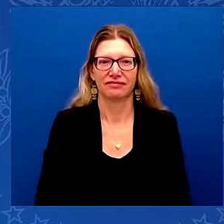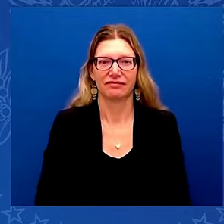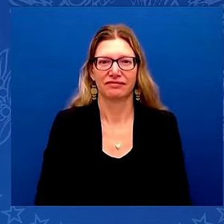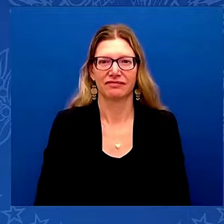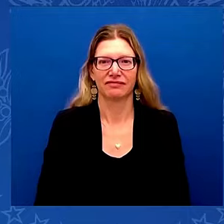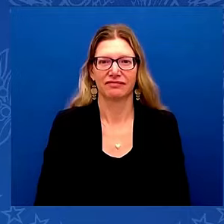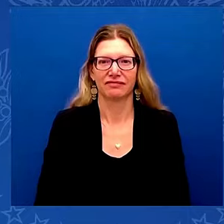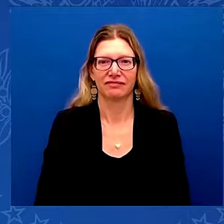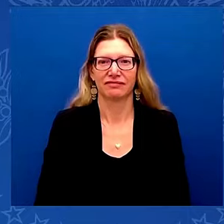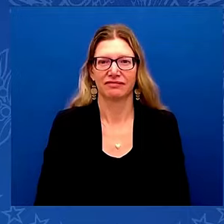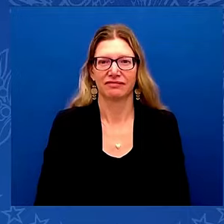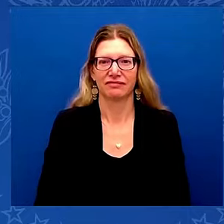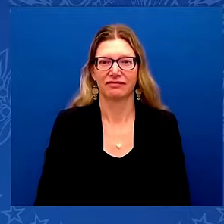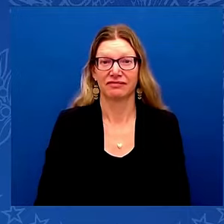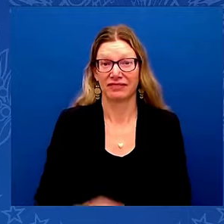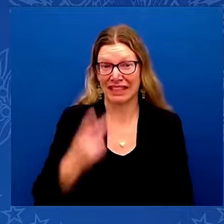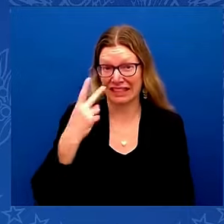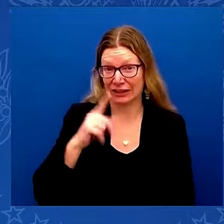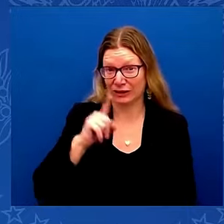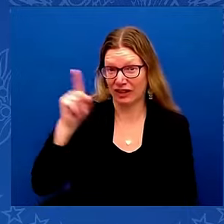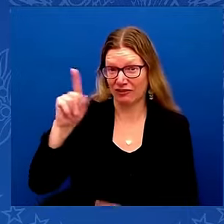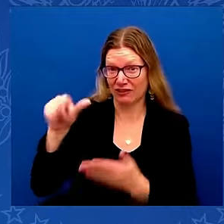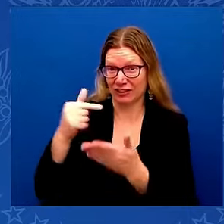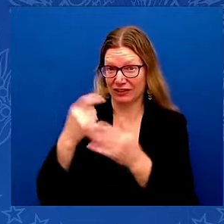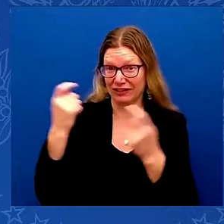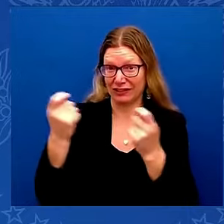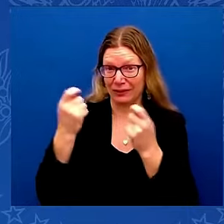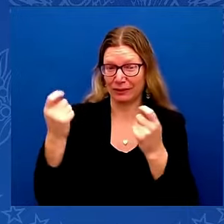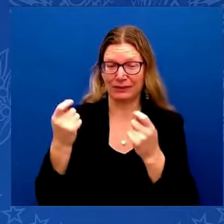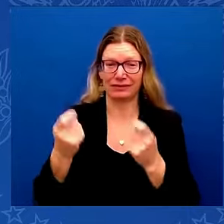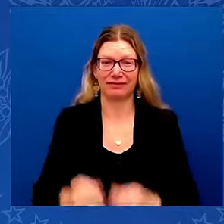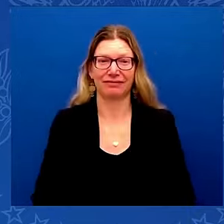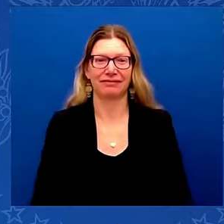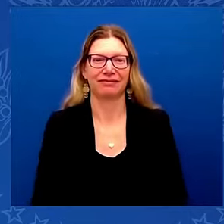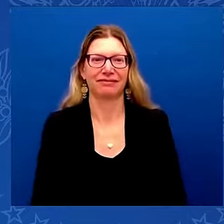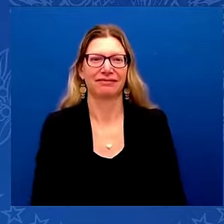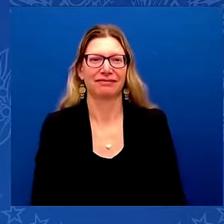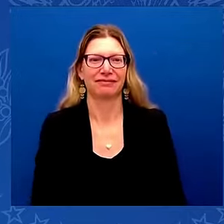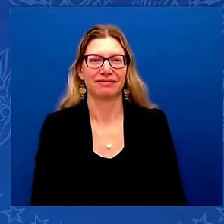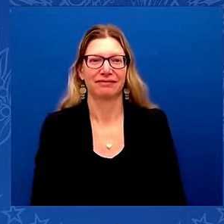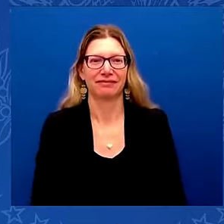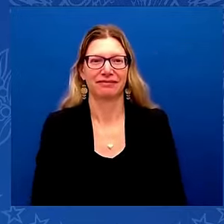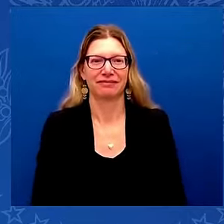Thank you very much.